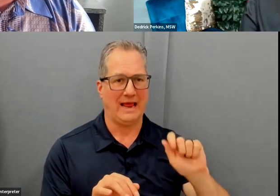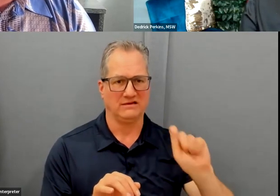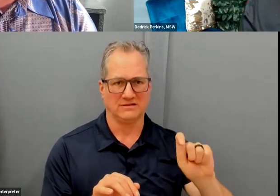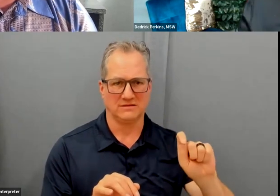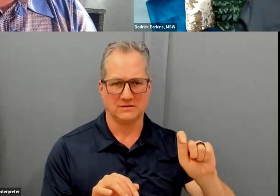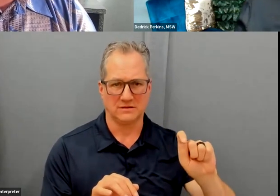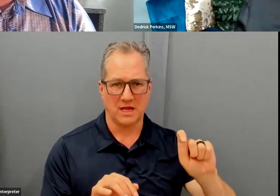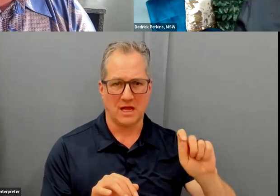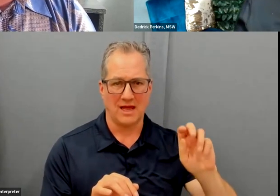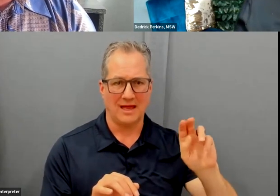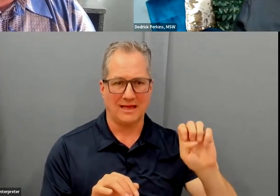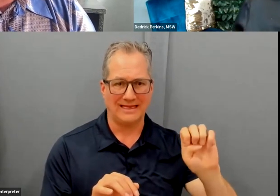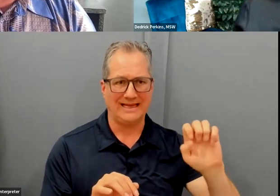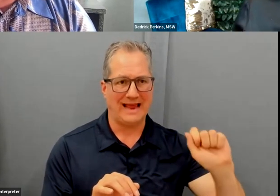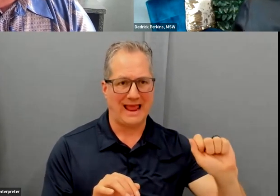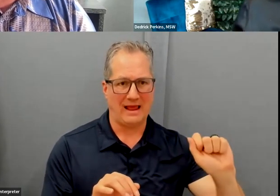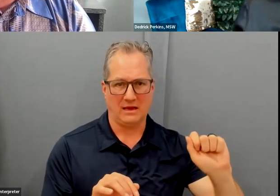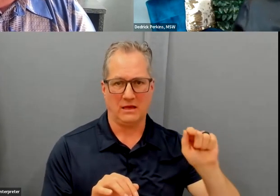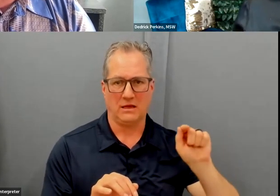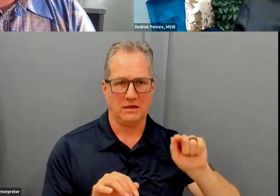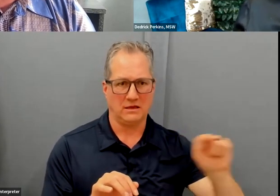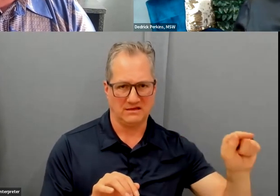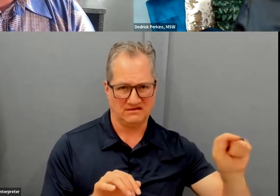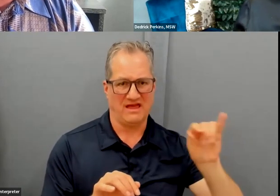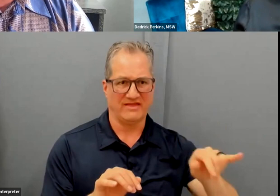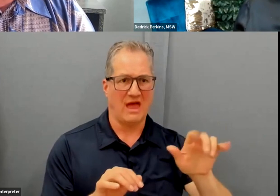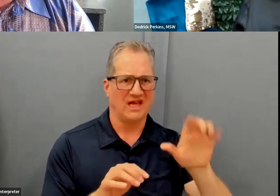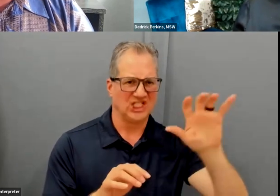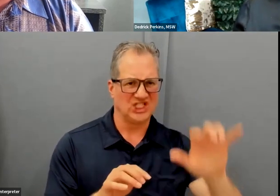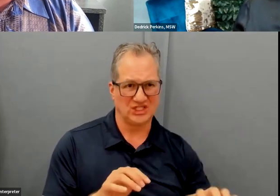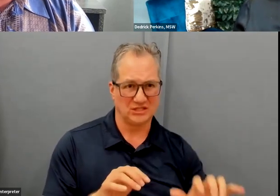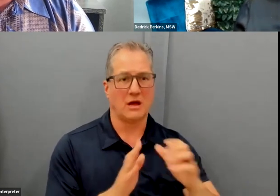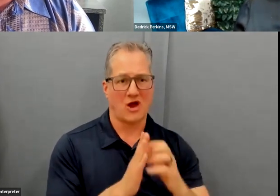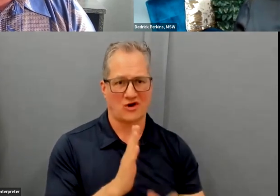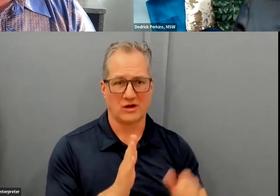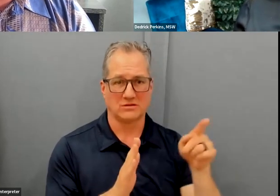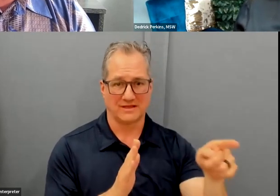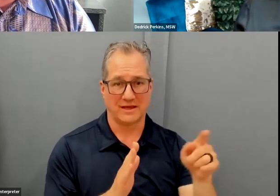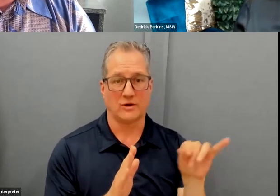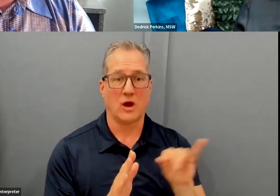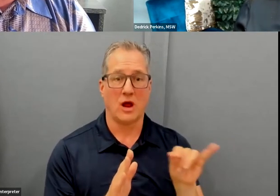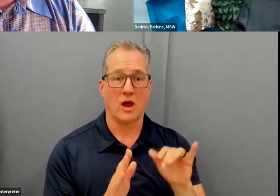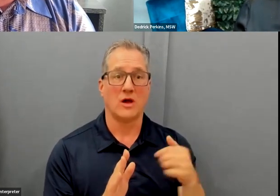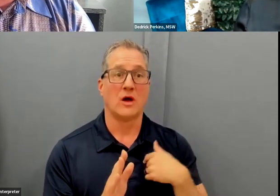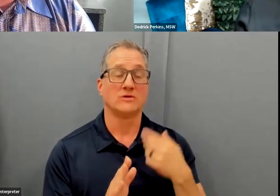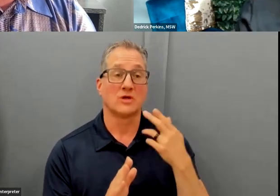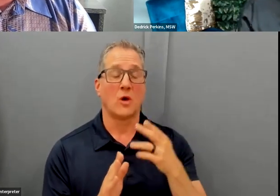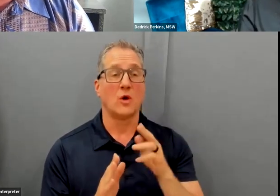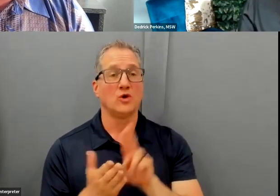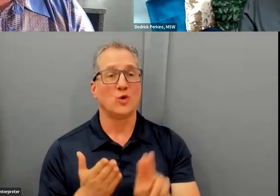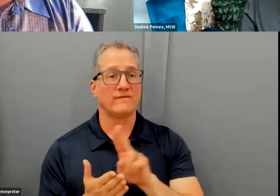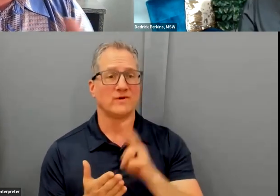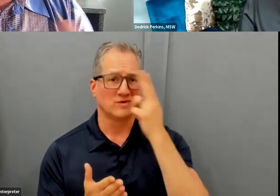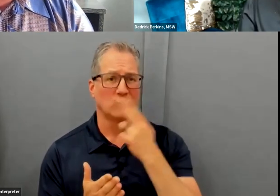You can also get more of my publications at my University of Hawaii website. So my University of Hawaii website,